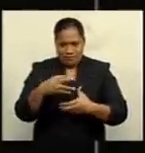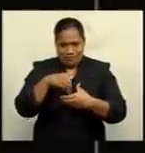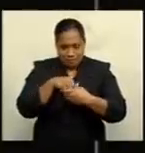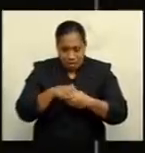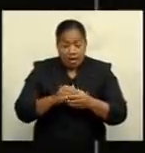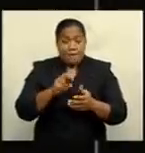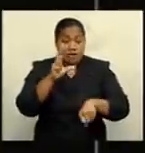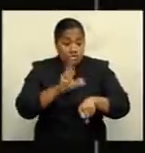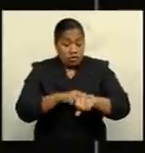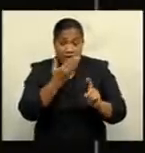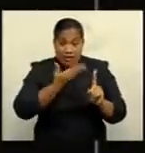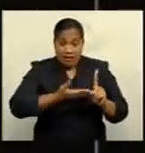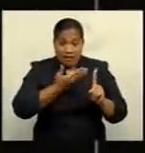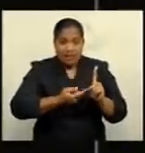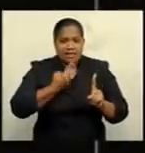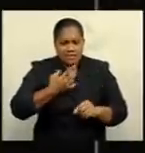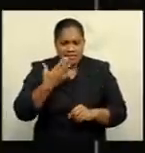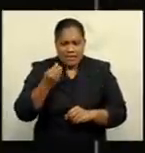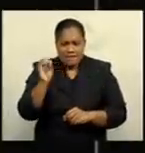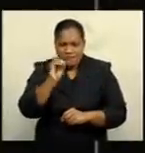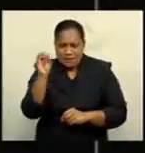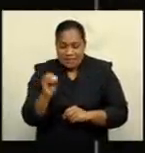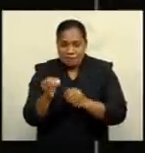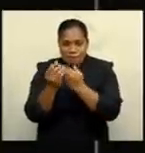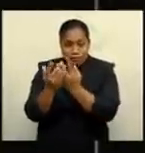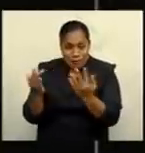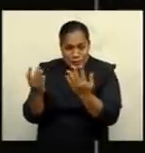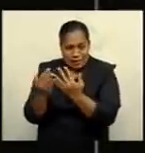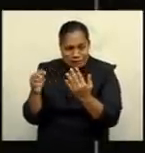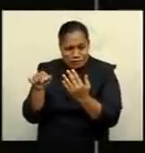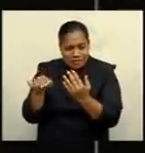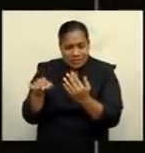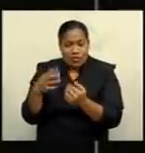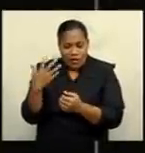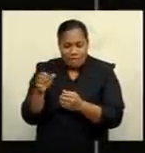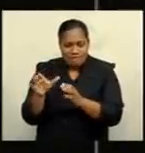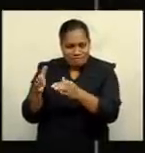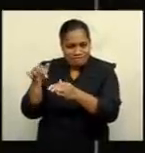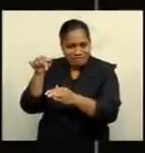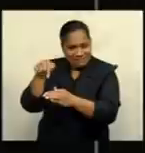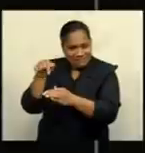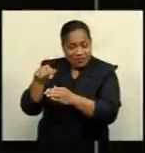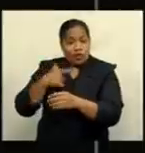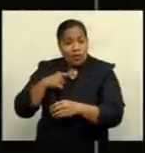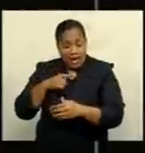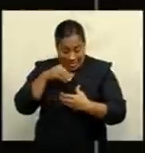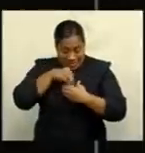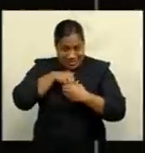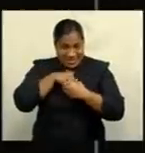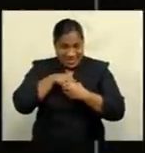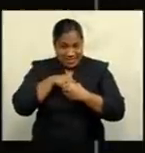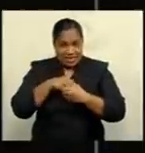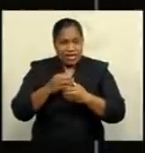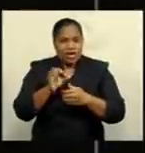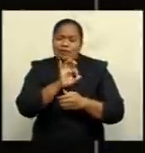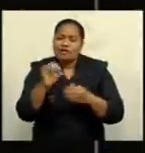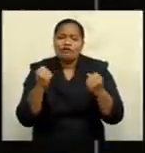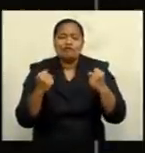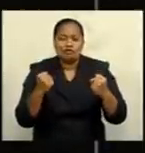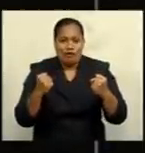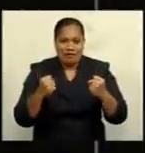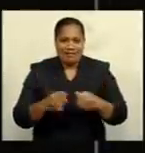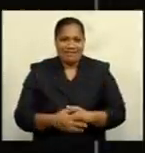James Fong says there is a percentage of population who fall in this category because their immune system is still not strong enough.